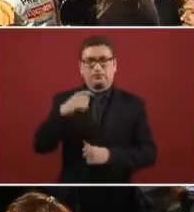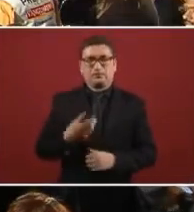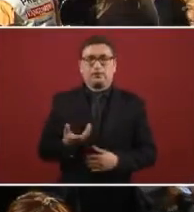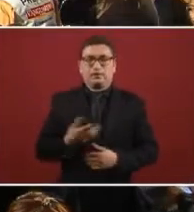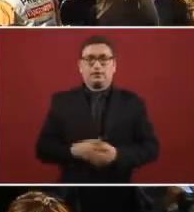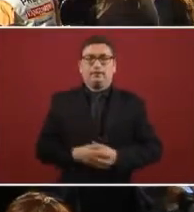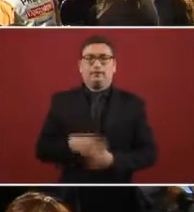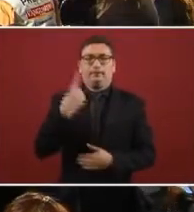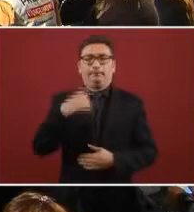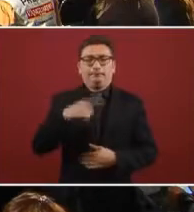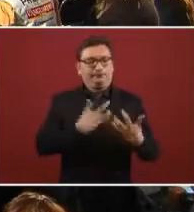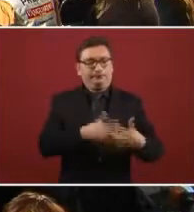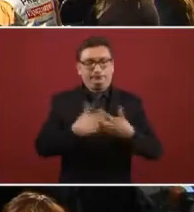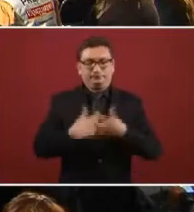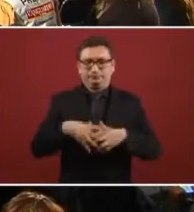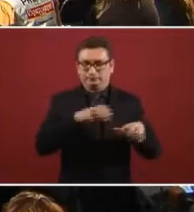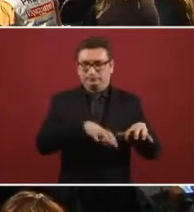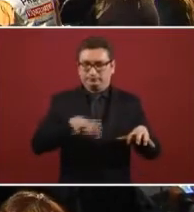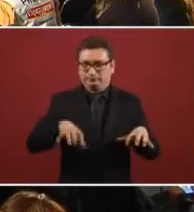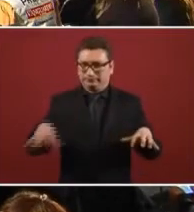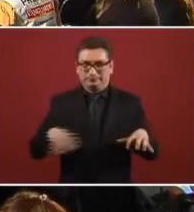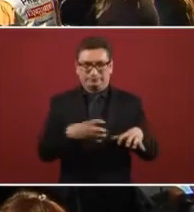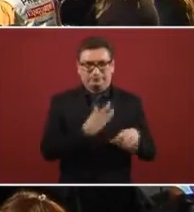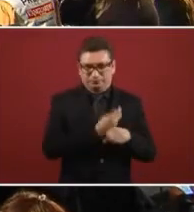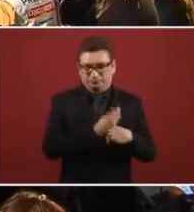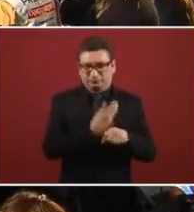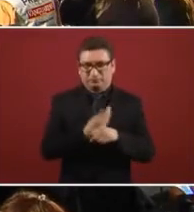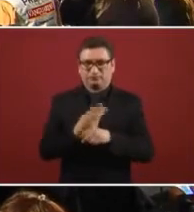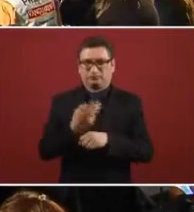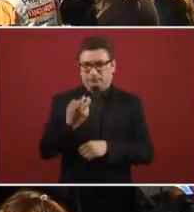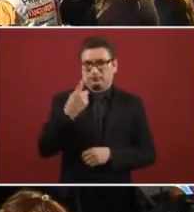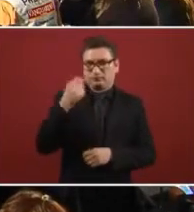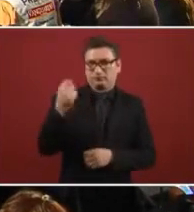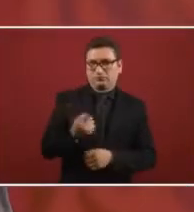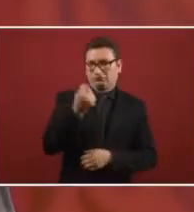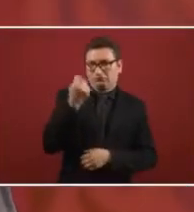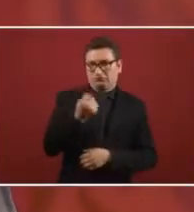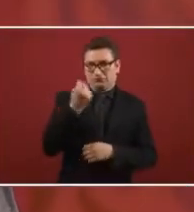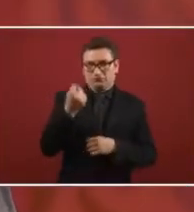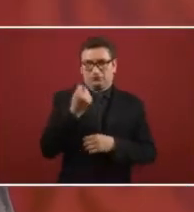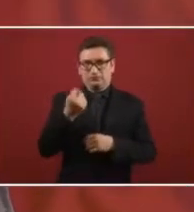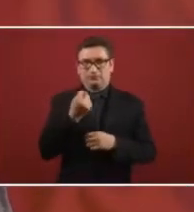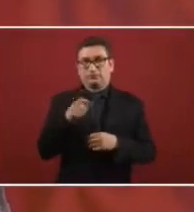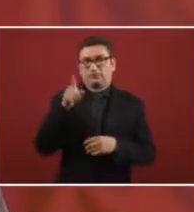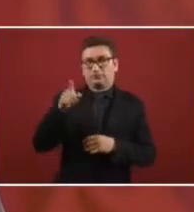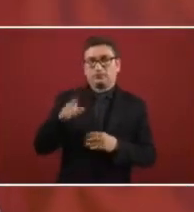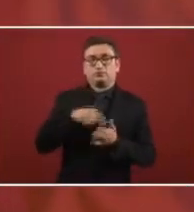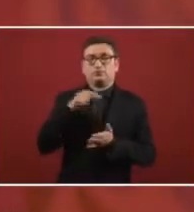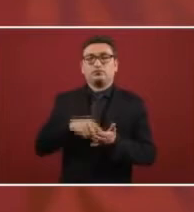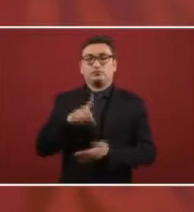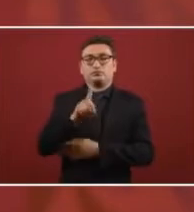of the rehabilitation. The technology that we are utilizing